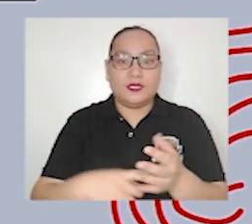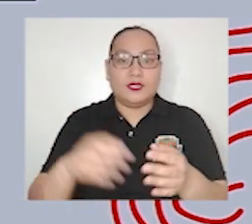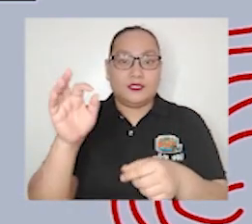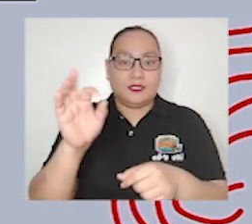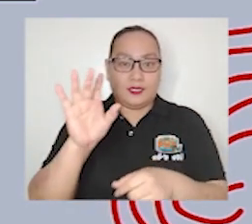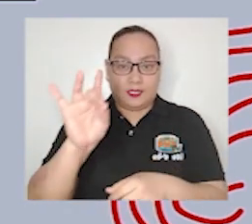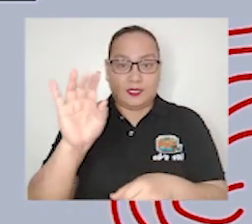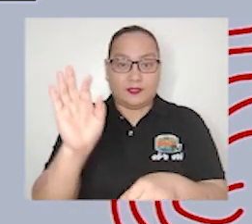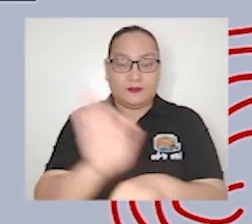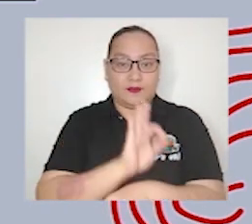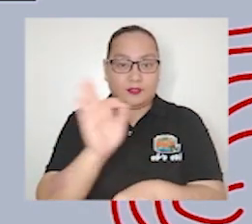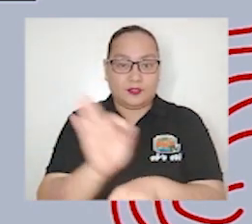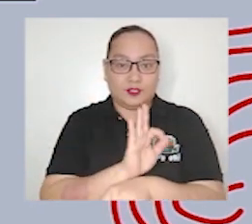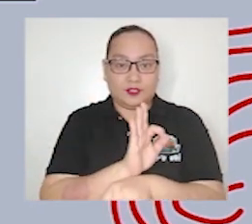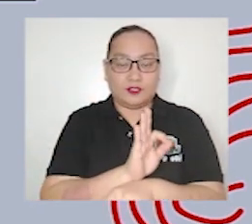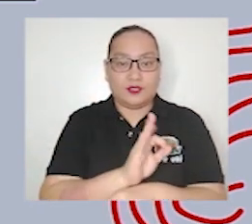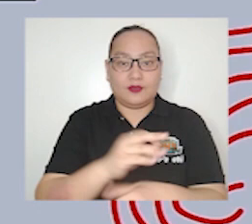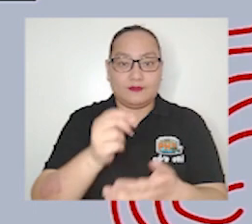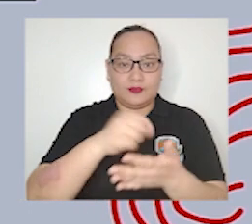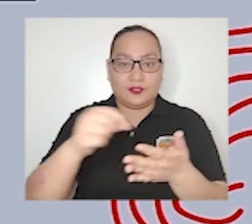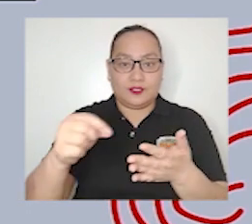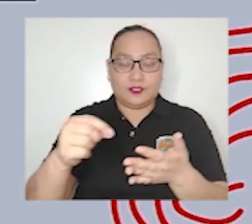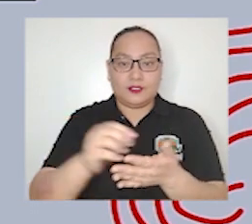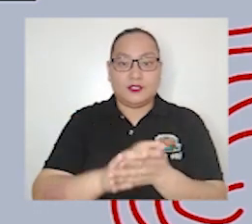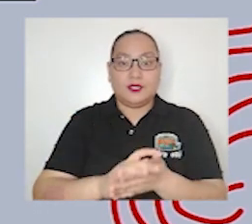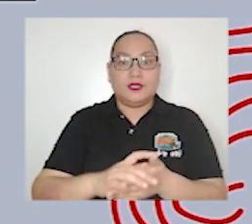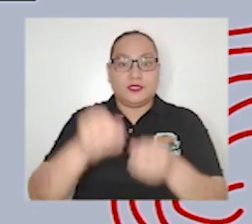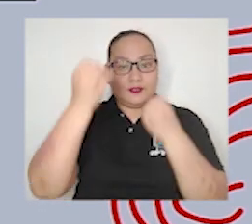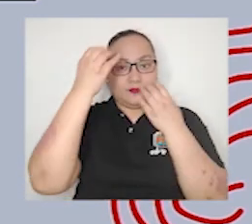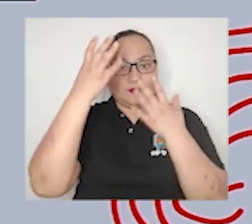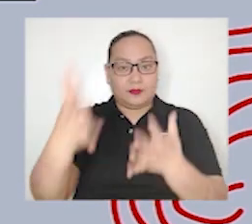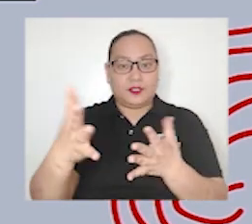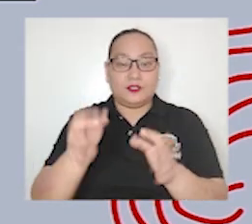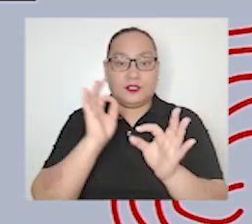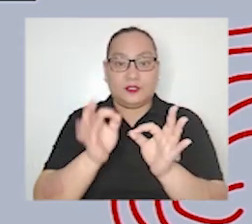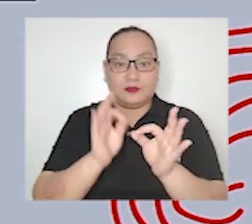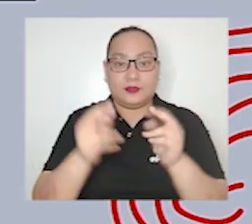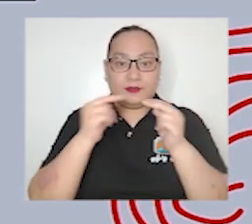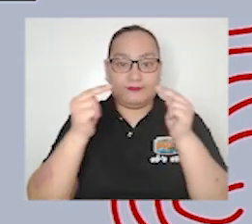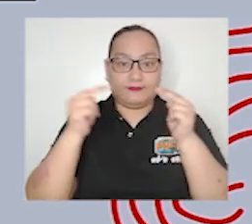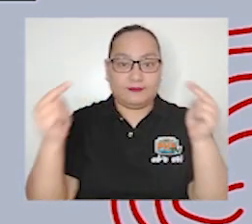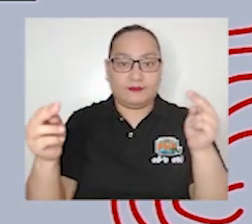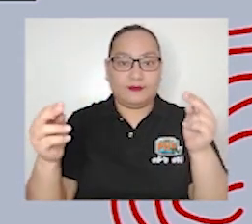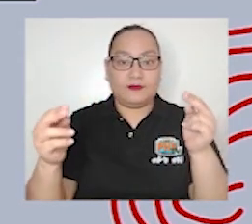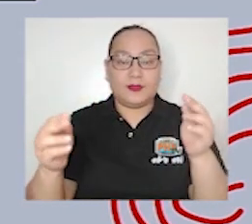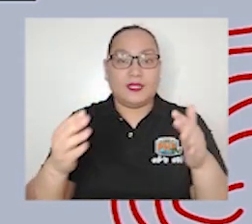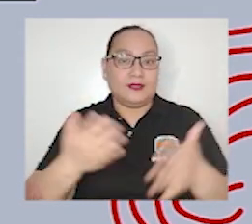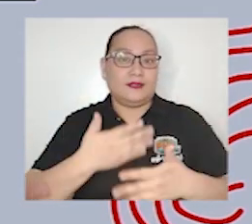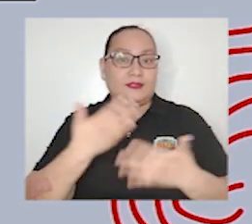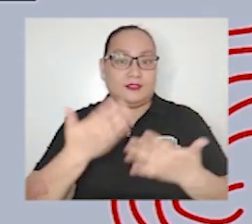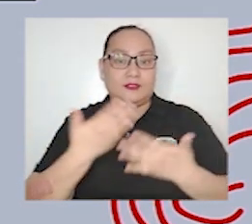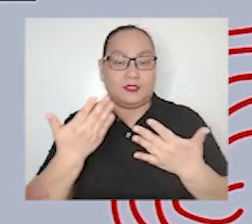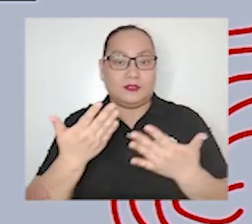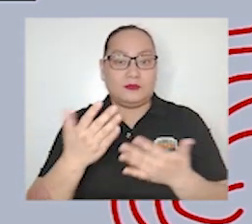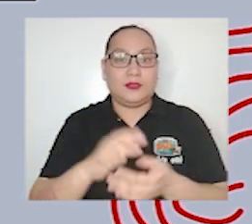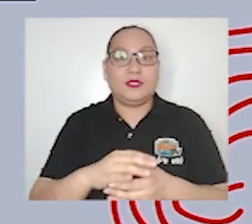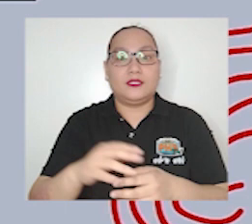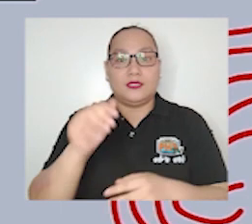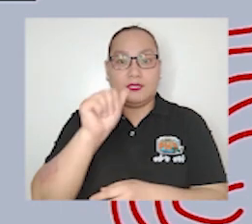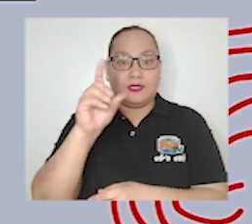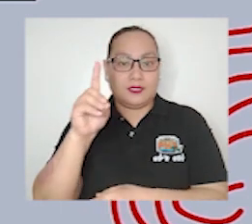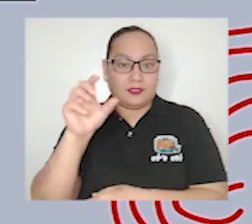which are information interpretation of news entertainment advertising